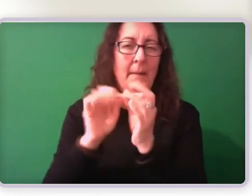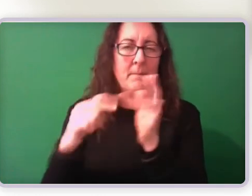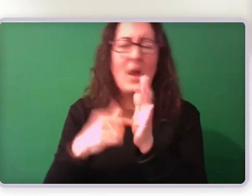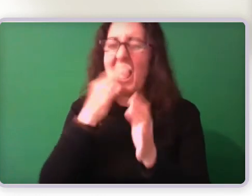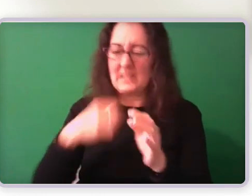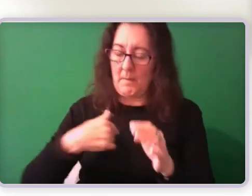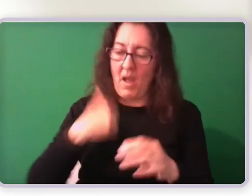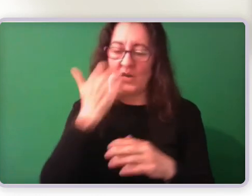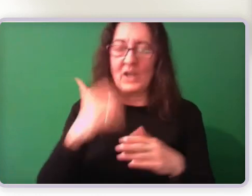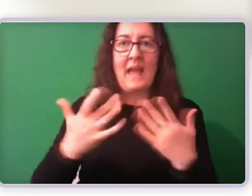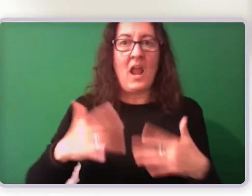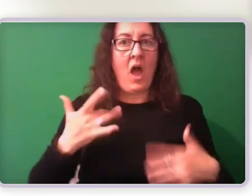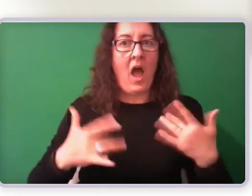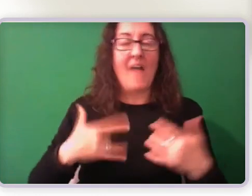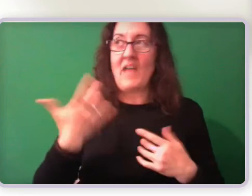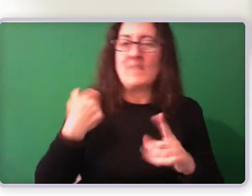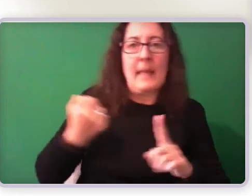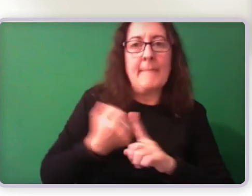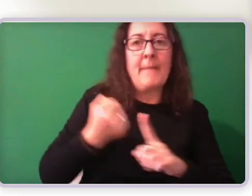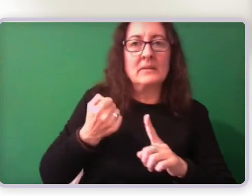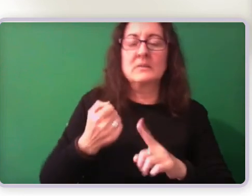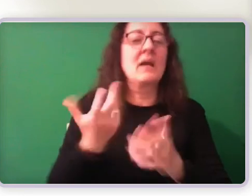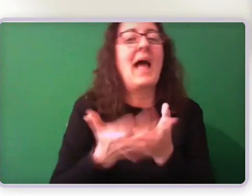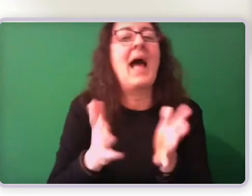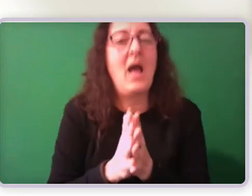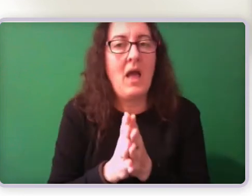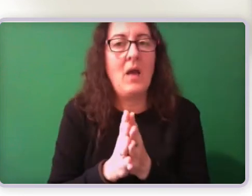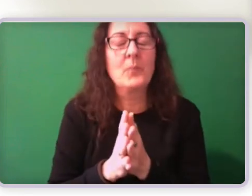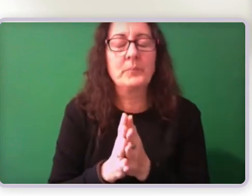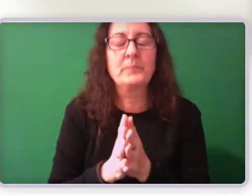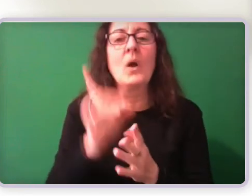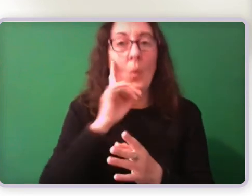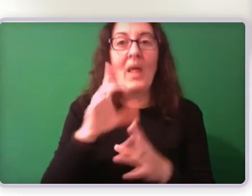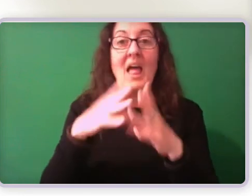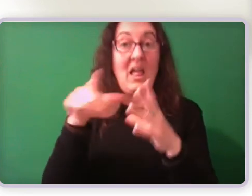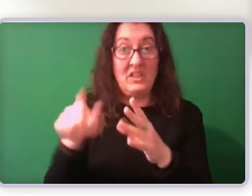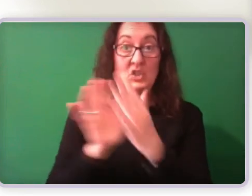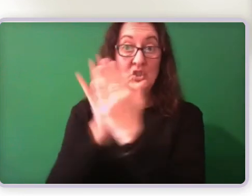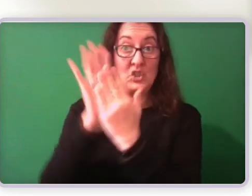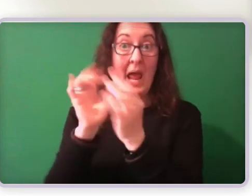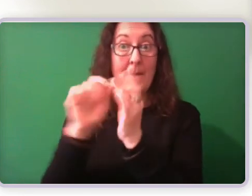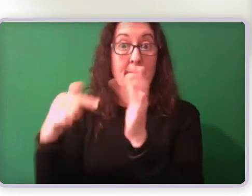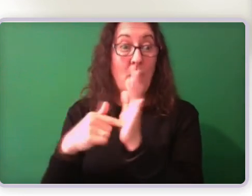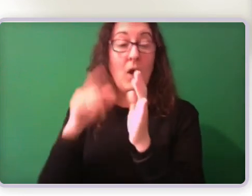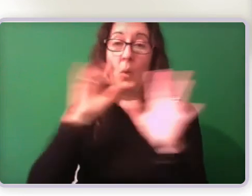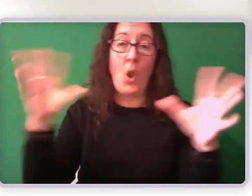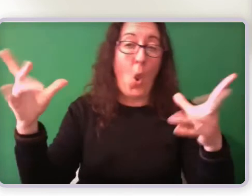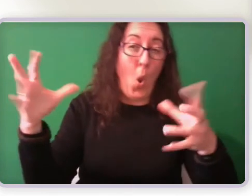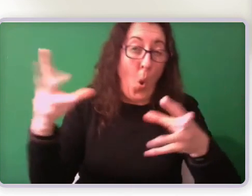It will then take that information and put it into the medical evidence kit, which is essentially a letter